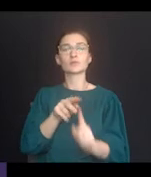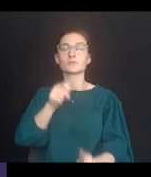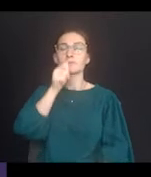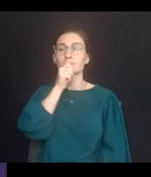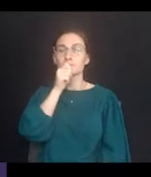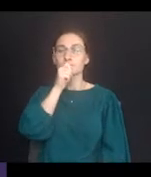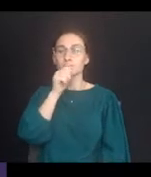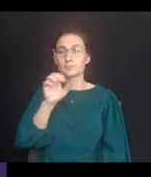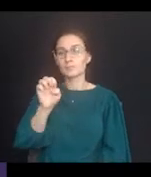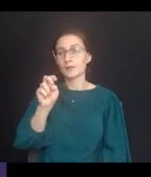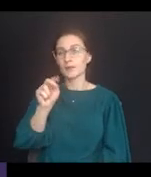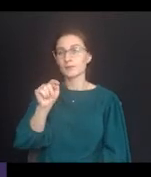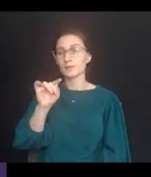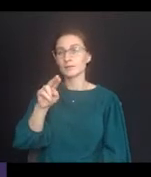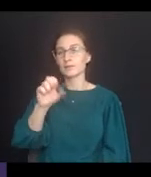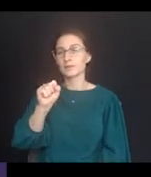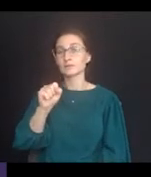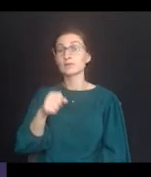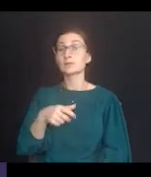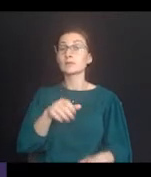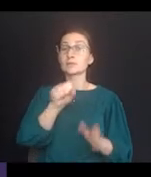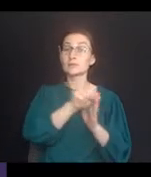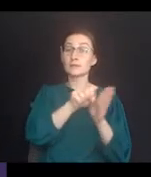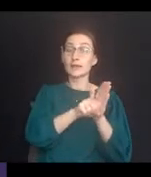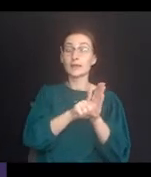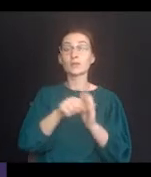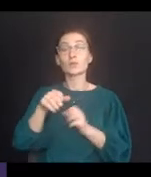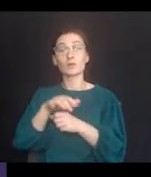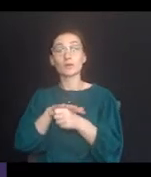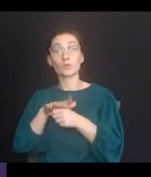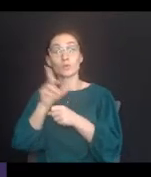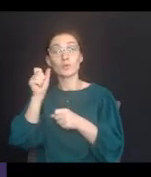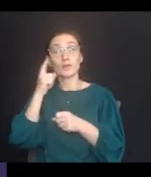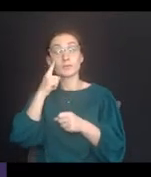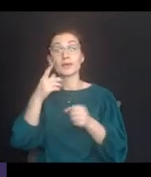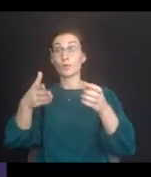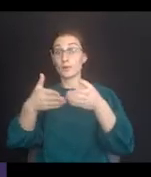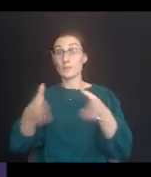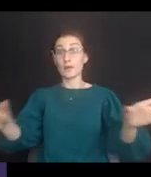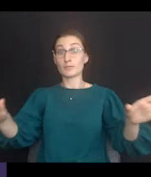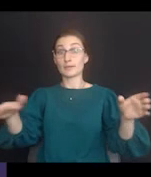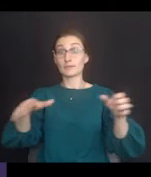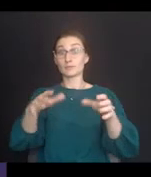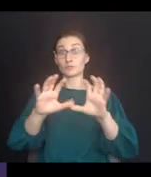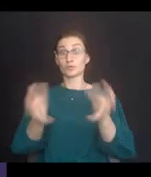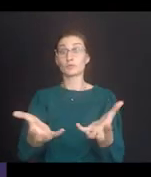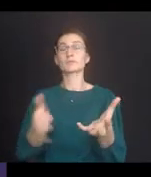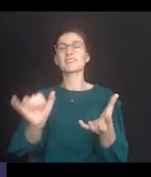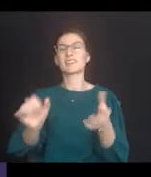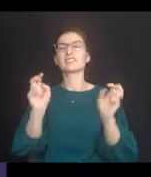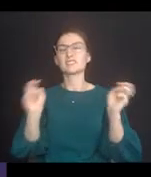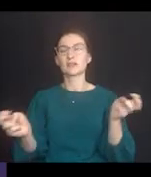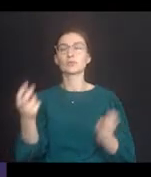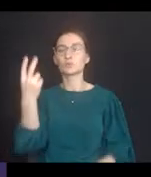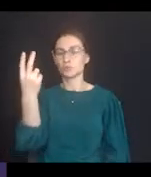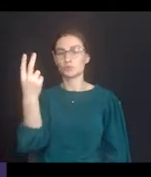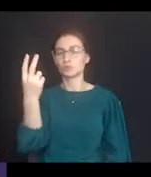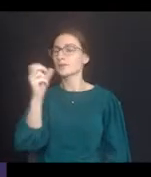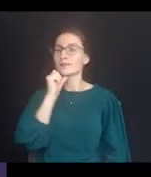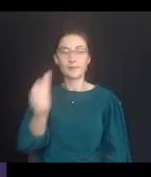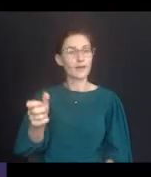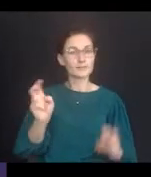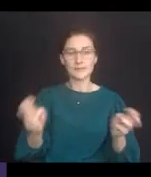extend to private entities. State and local government entities are public entities covered by Title II of the ADA,